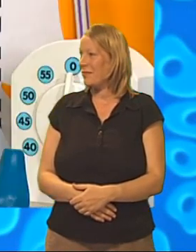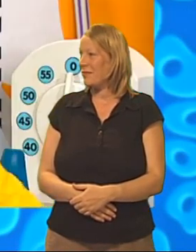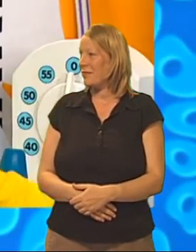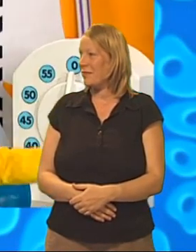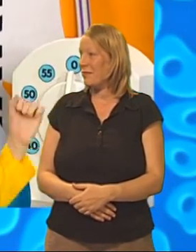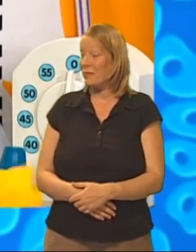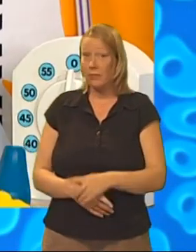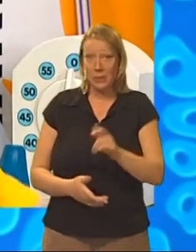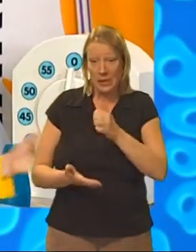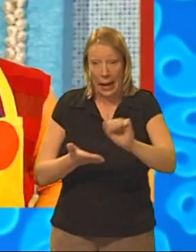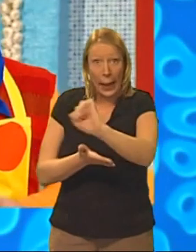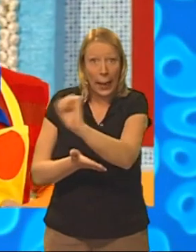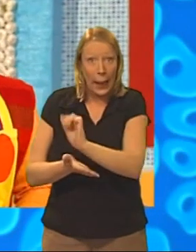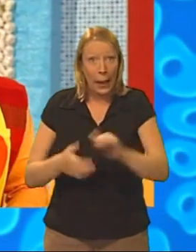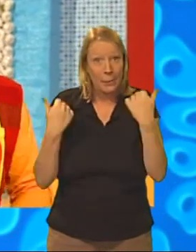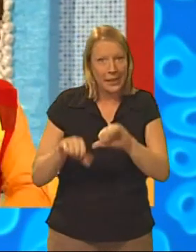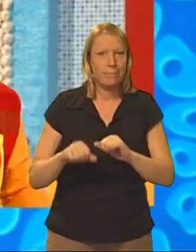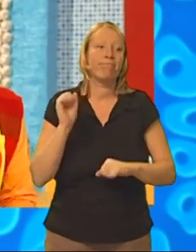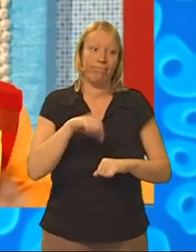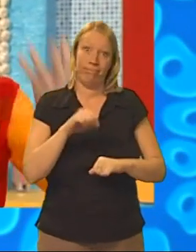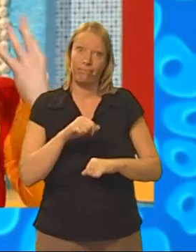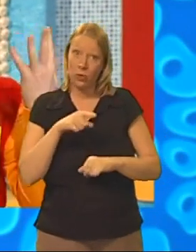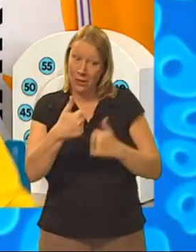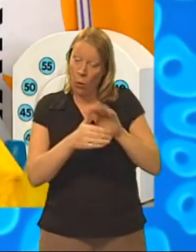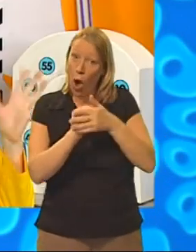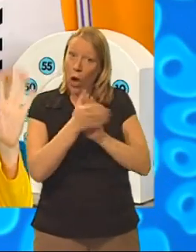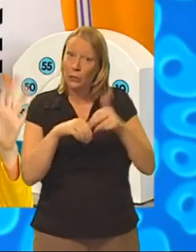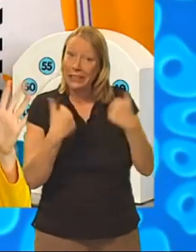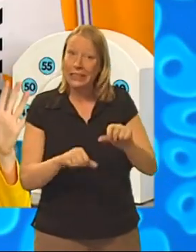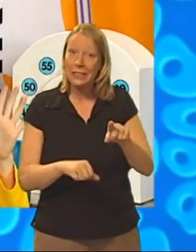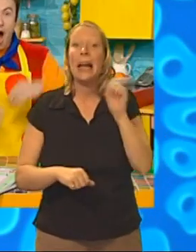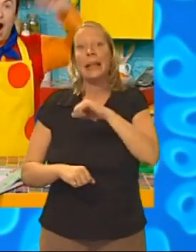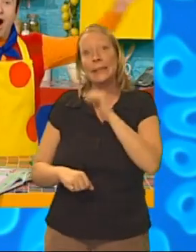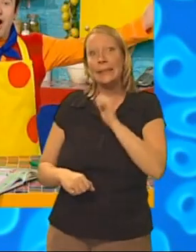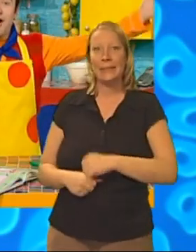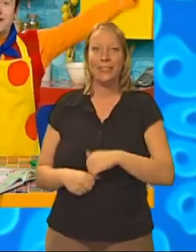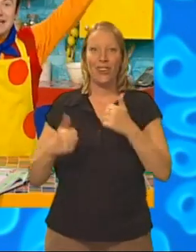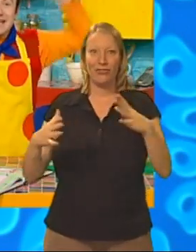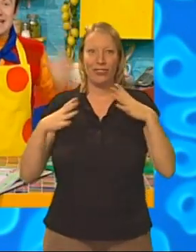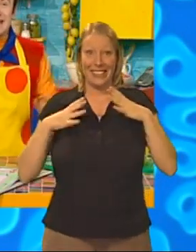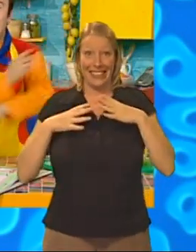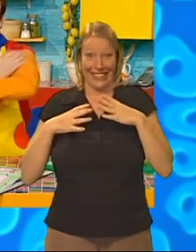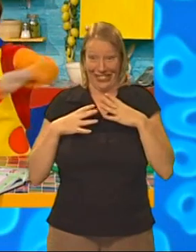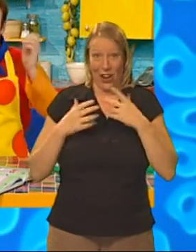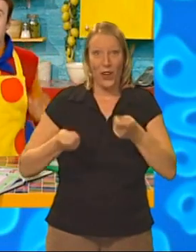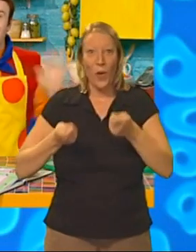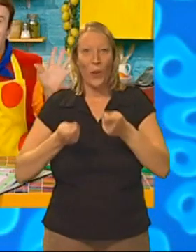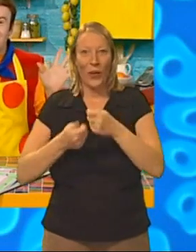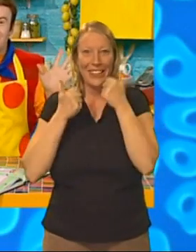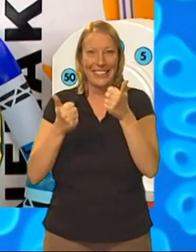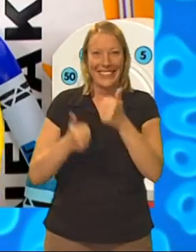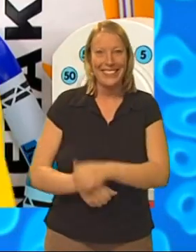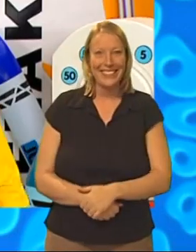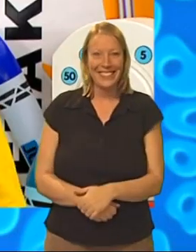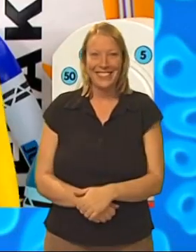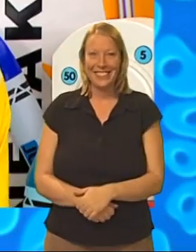Have you cleaned the surfaces? Yes! Have you washed your hands? Yes! All clean and ready to cook!